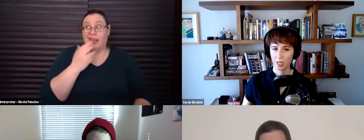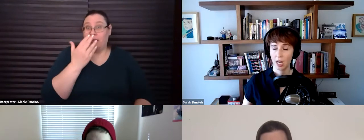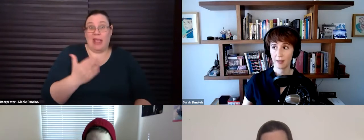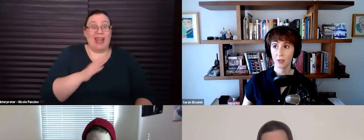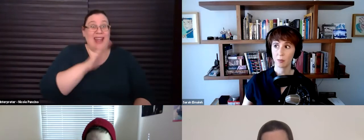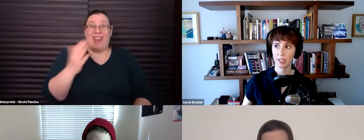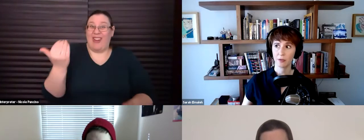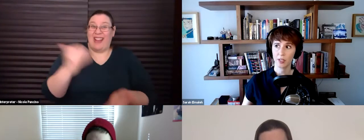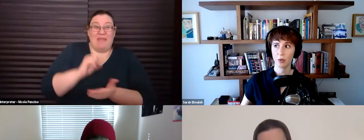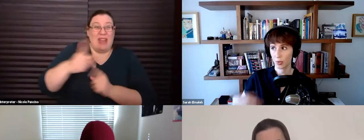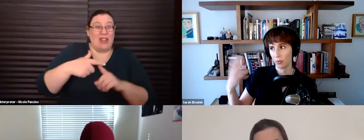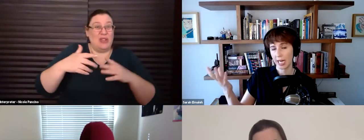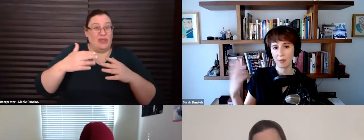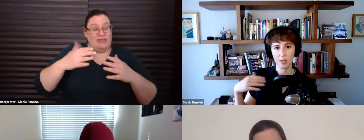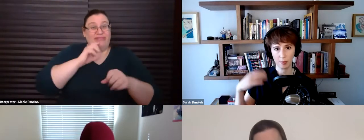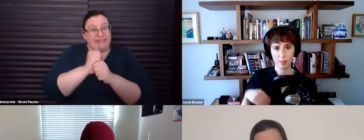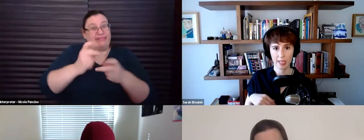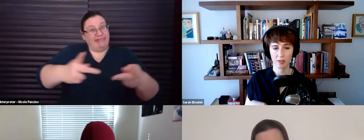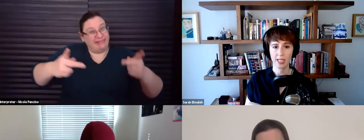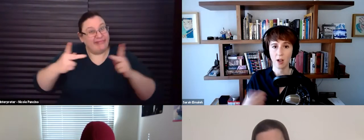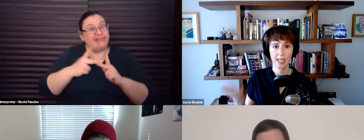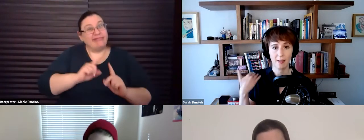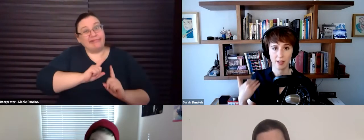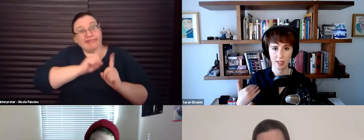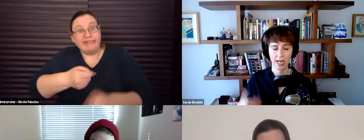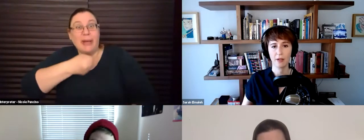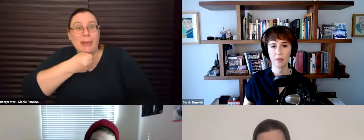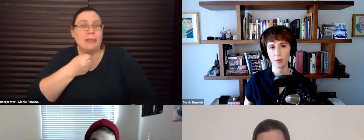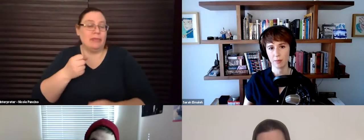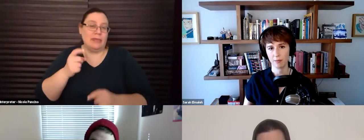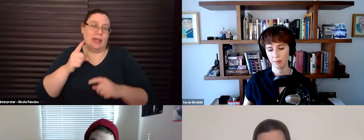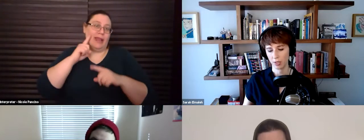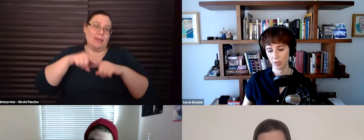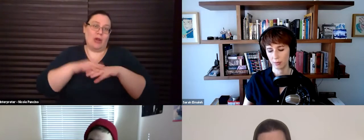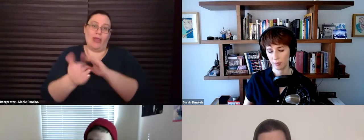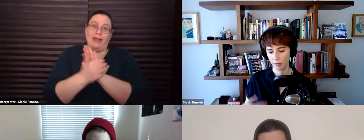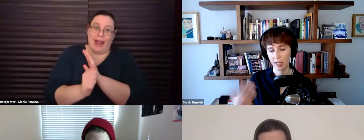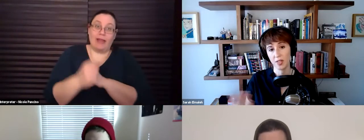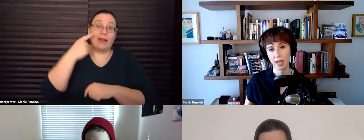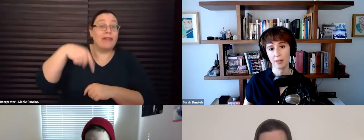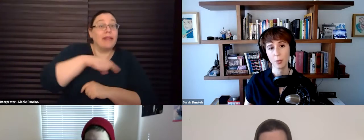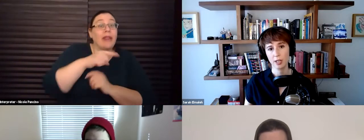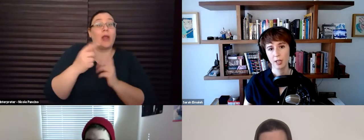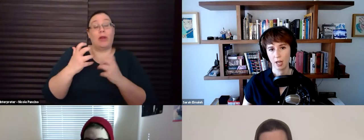studios. I think there's a big difference. So, so again, this is based on the, on the talent then to have, if they want to be in, you know, available to that kind of work, um,